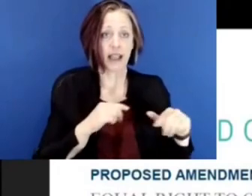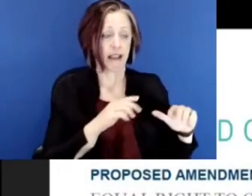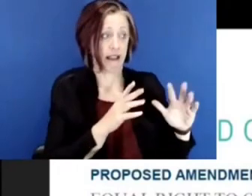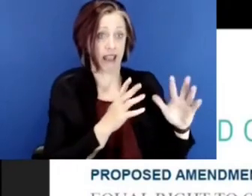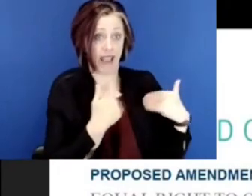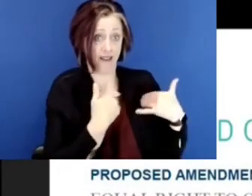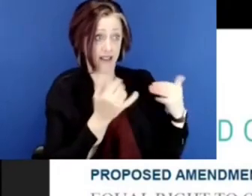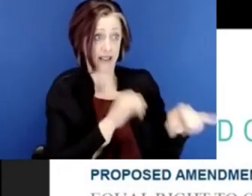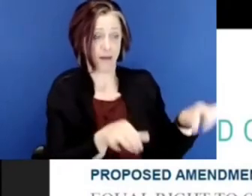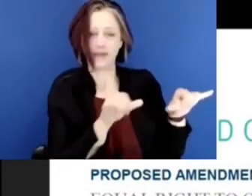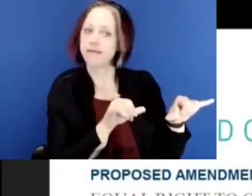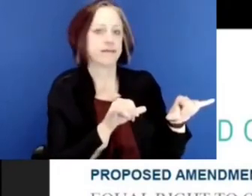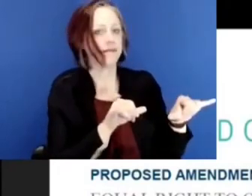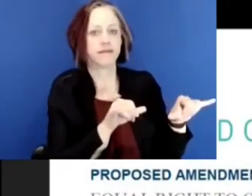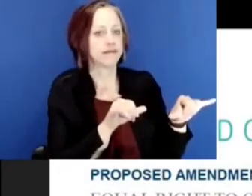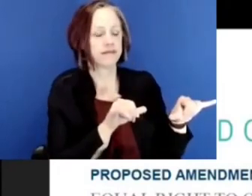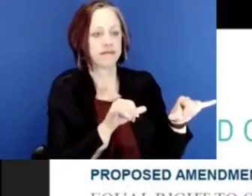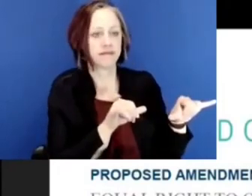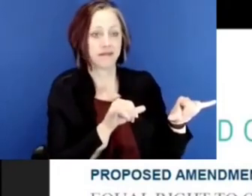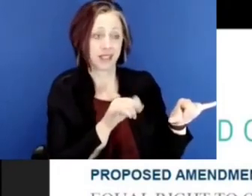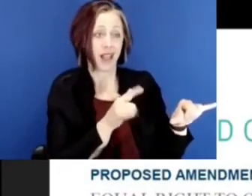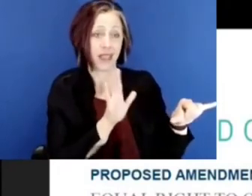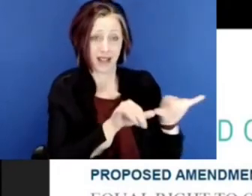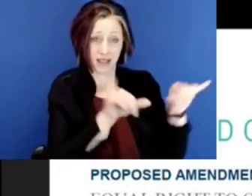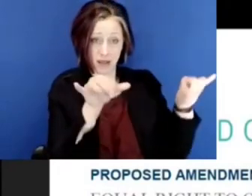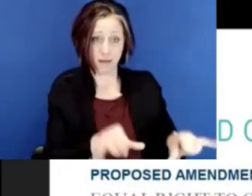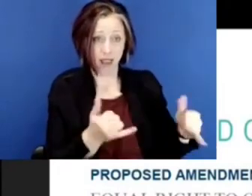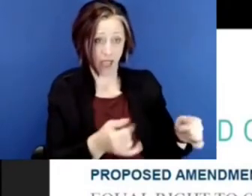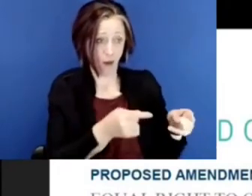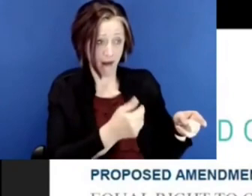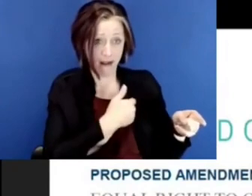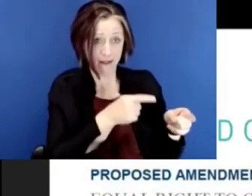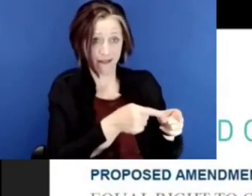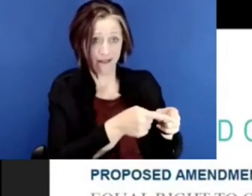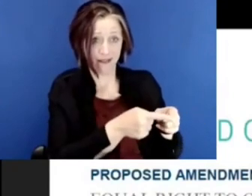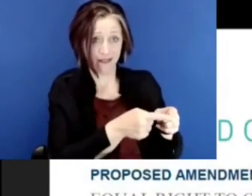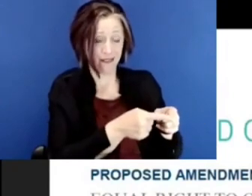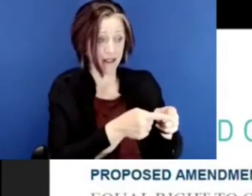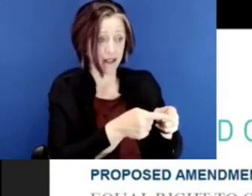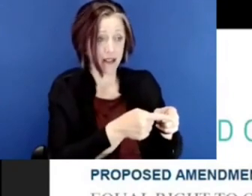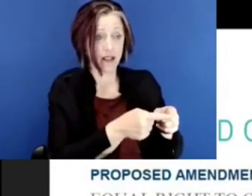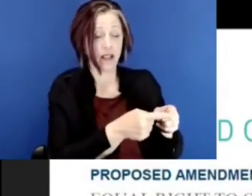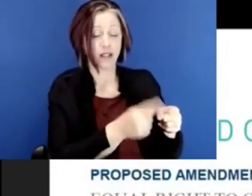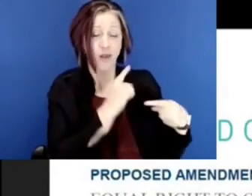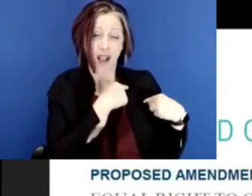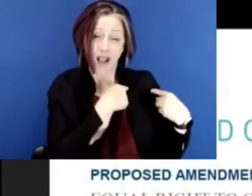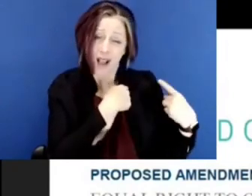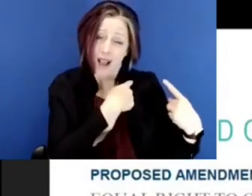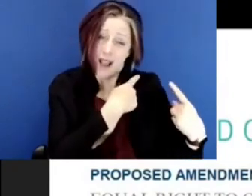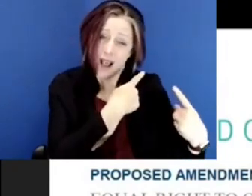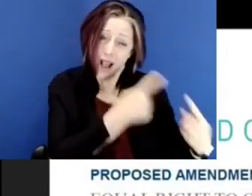focused on a system that has systematically failed